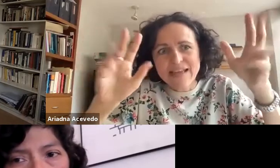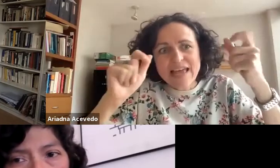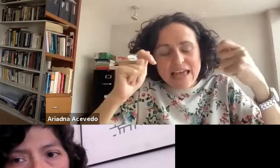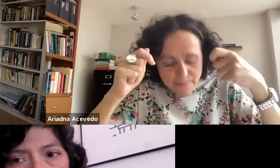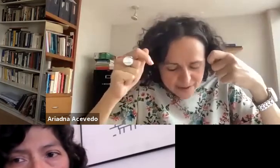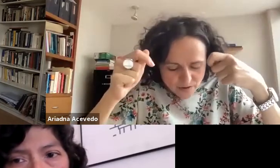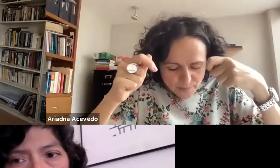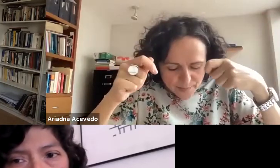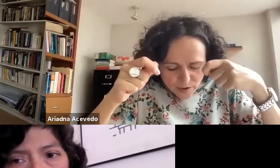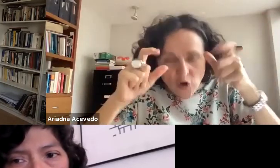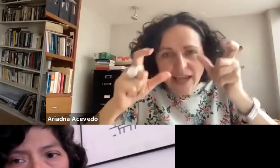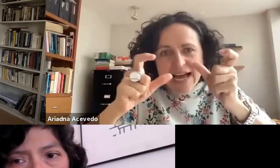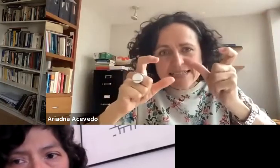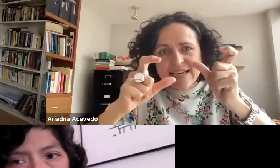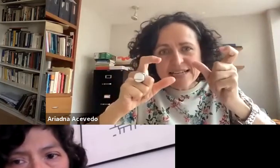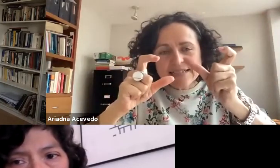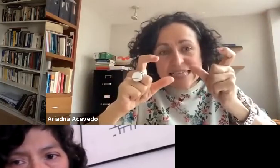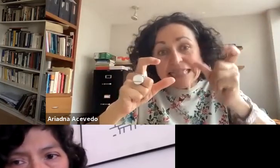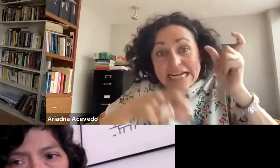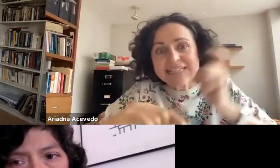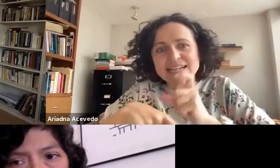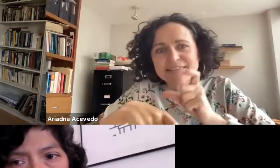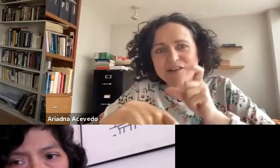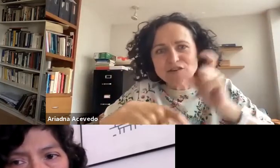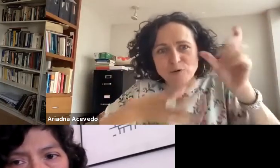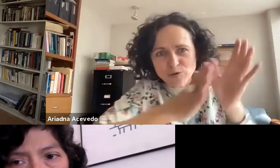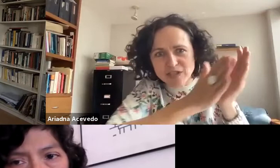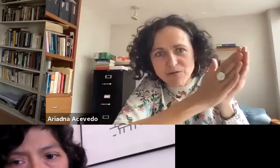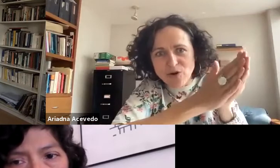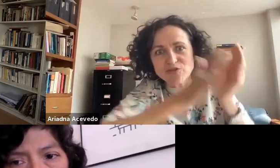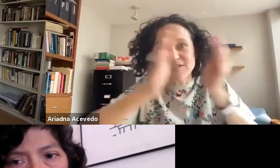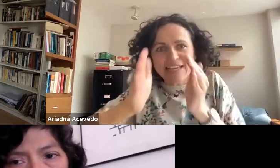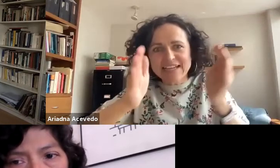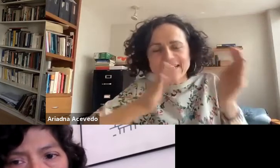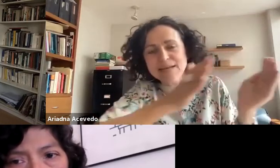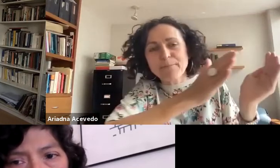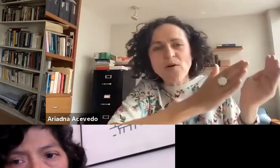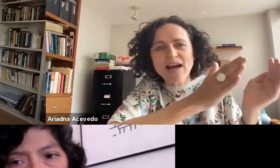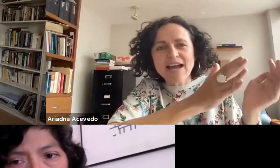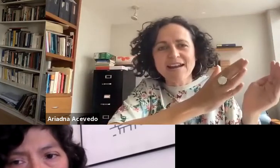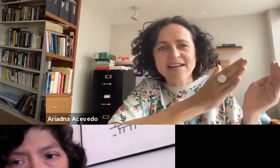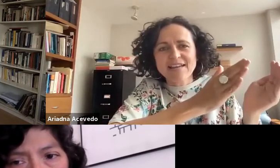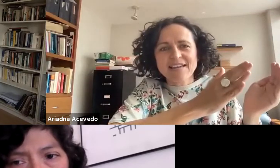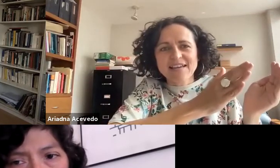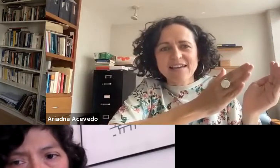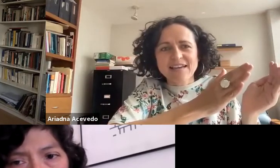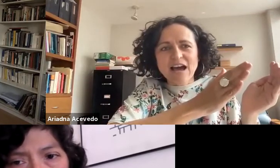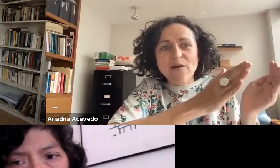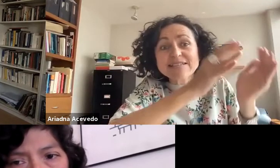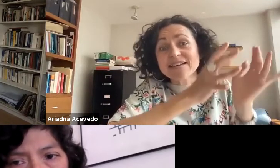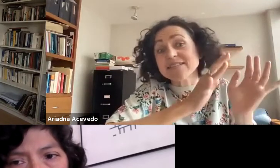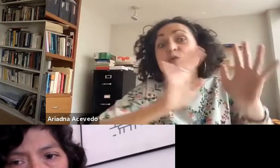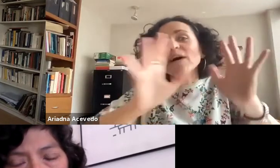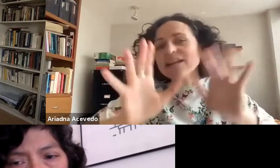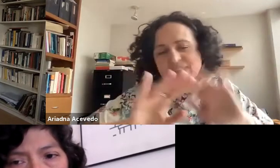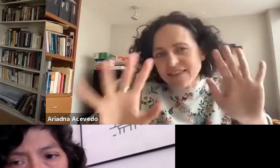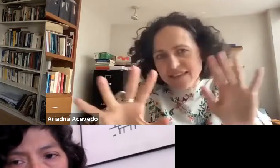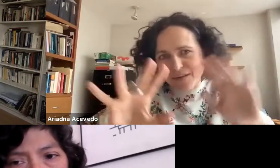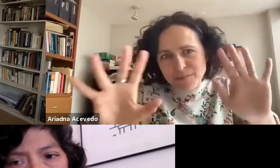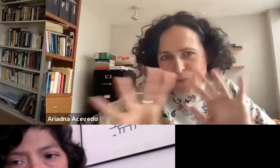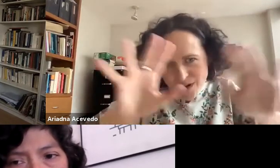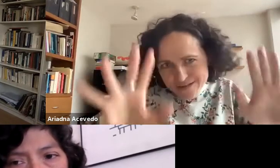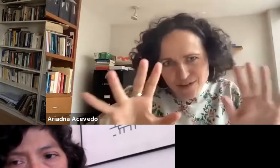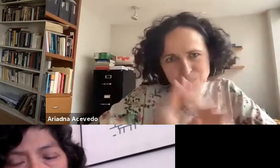So there's no big science behind it. But what it's supposedly does is to